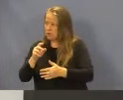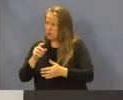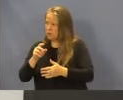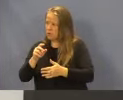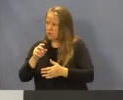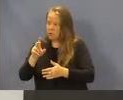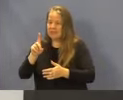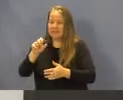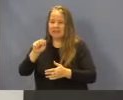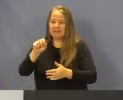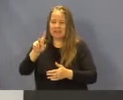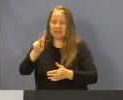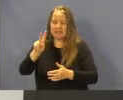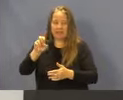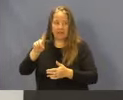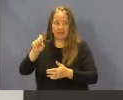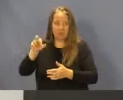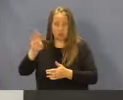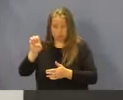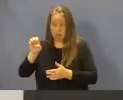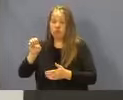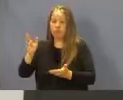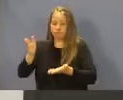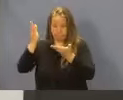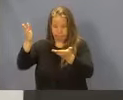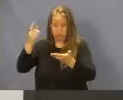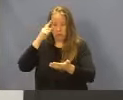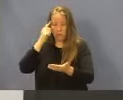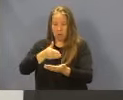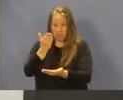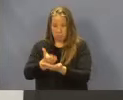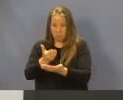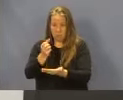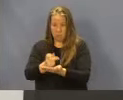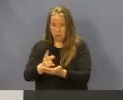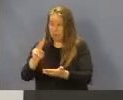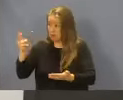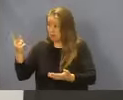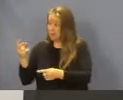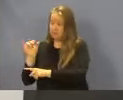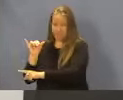David Cruz has made a motion for approval. Is there a second? Second.